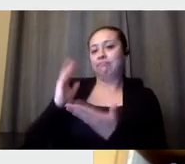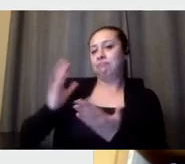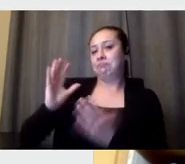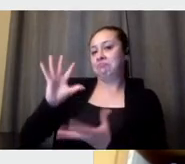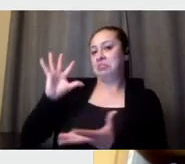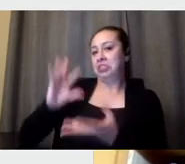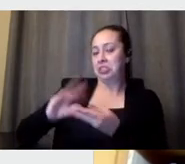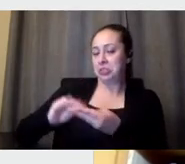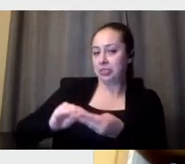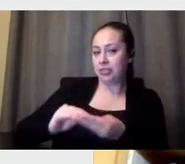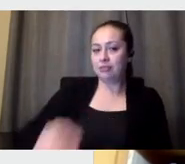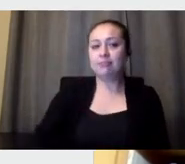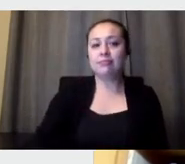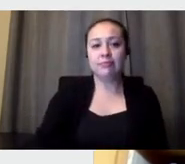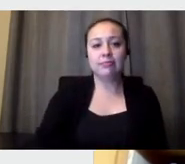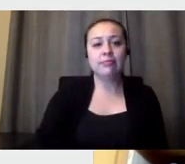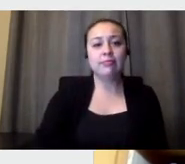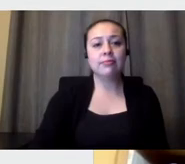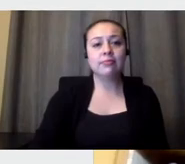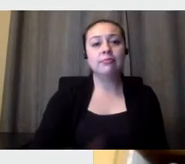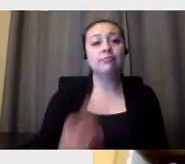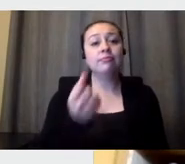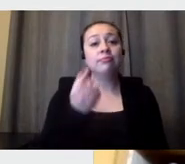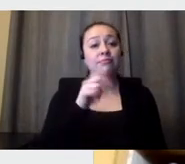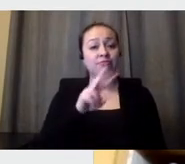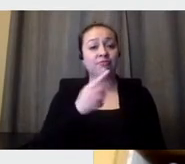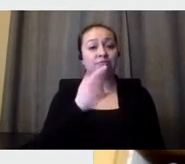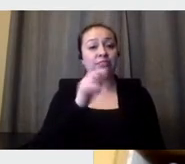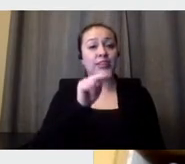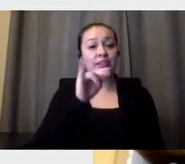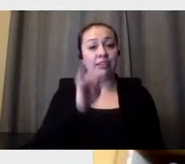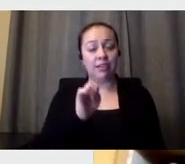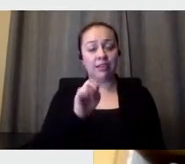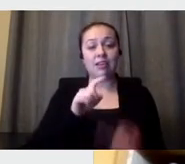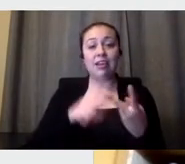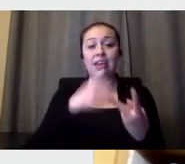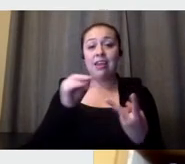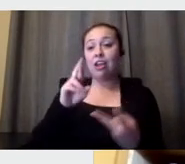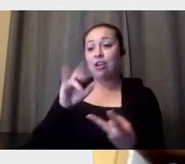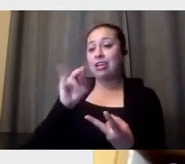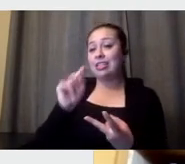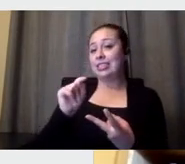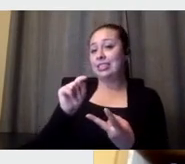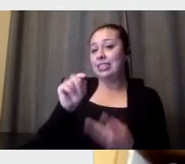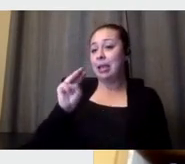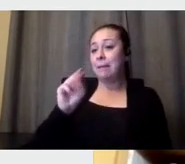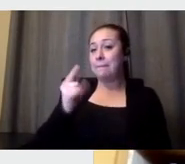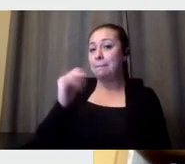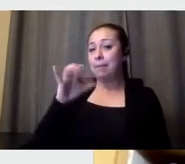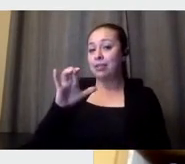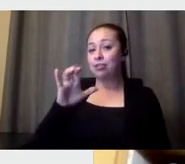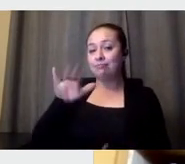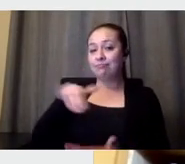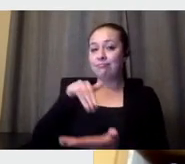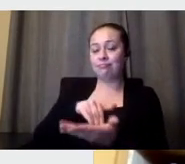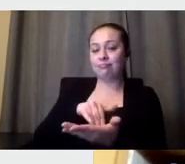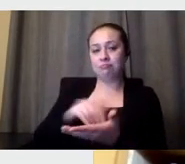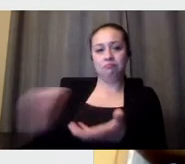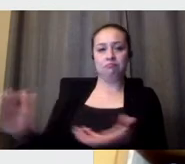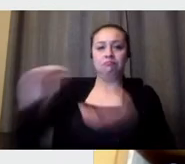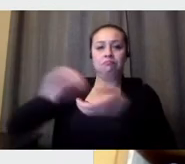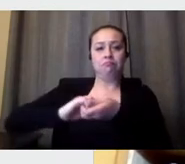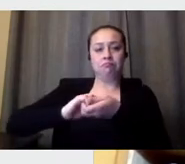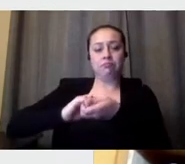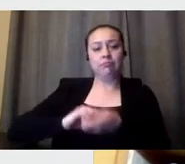and RIT's Magic Center and made possible in part by the generosity of RIT alumnus Chris Bailey and